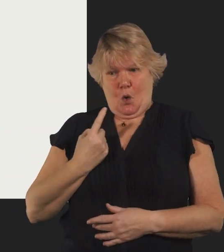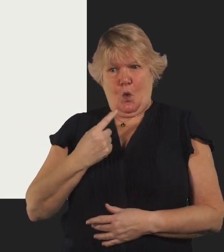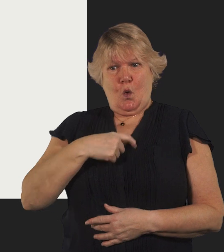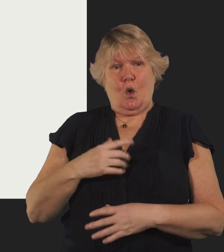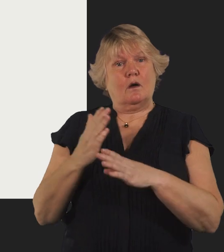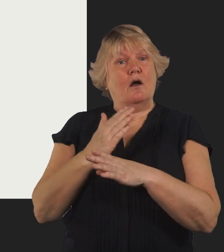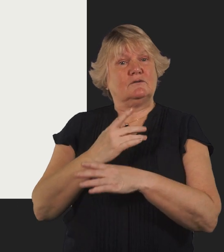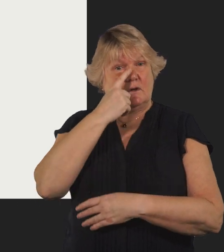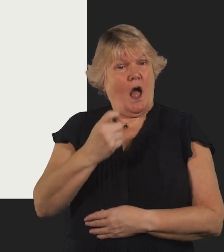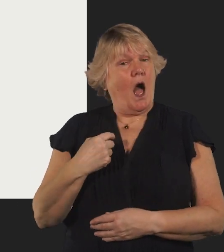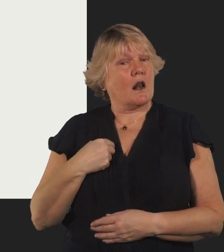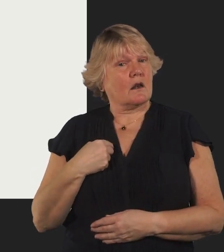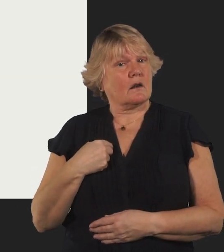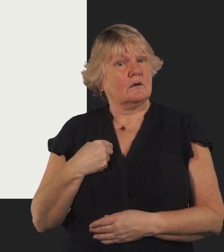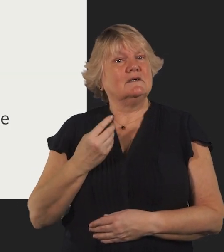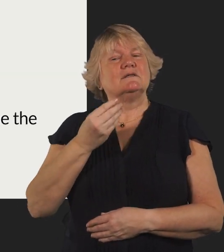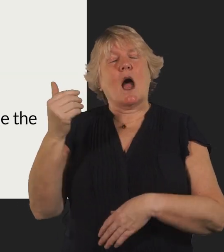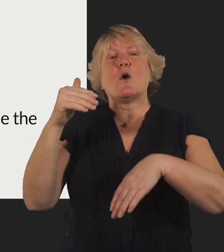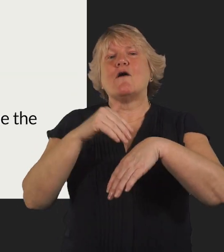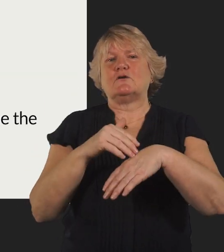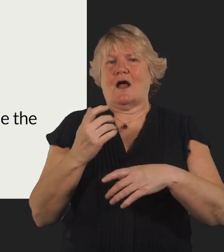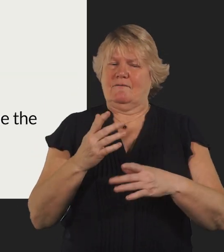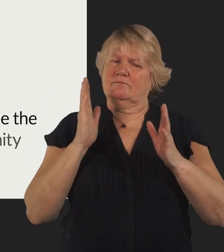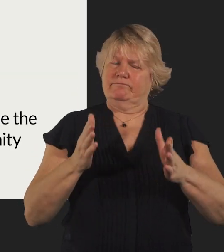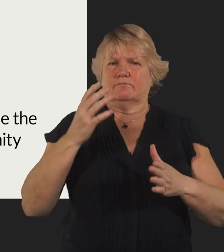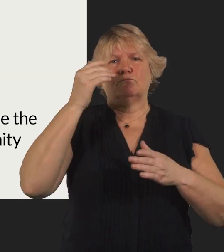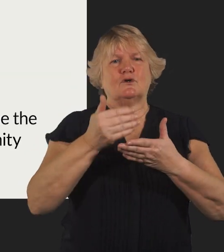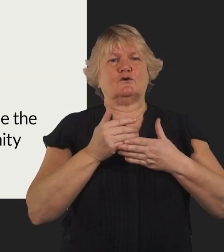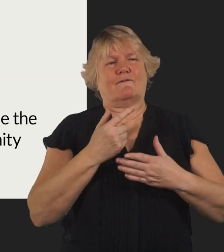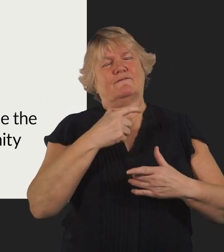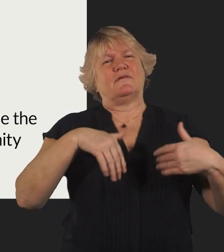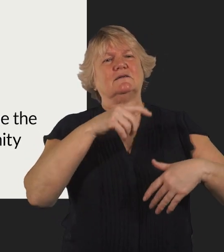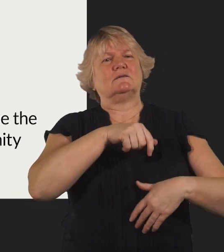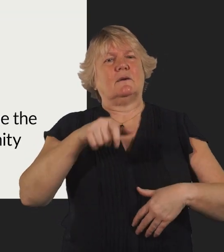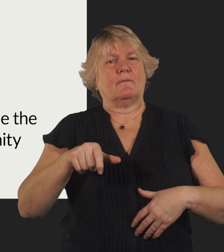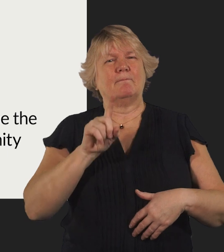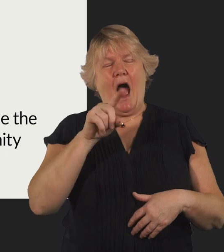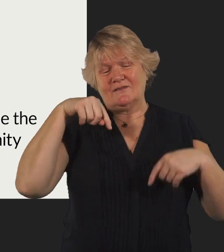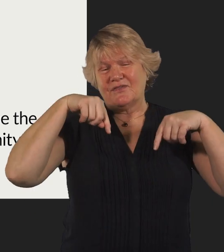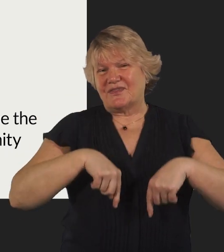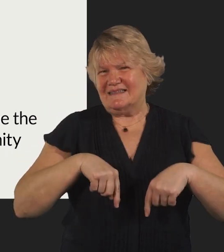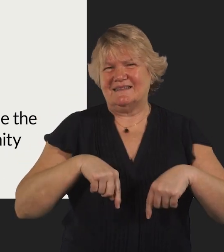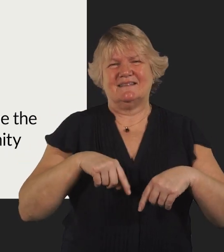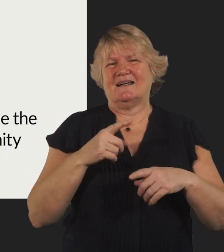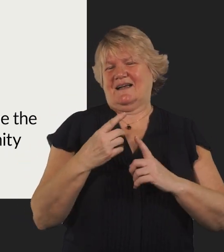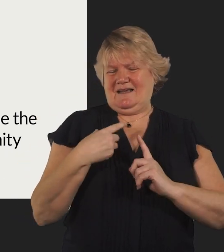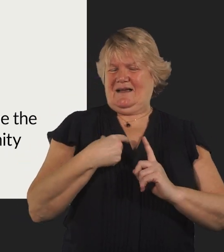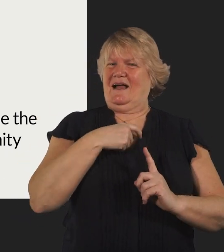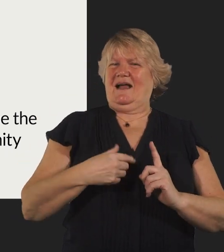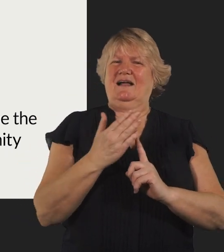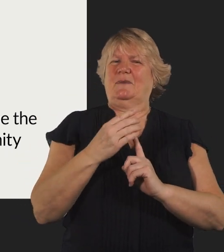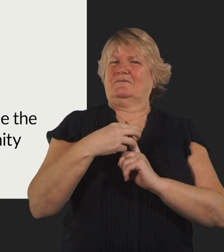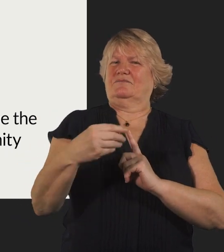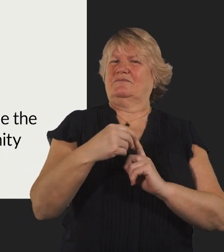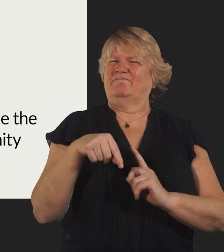anonymity? Some offences have statutory protection for a victim. However, at this time the disclosure of